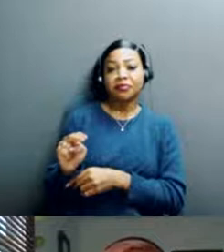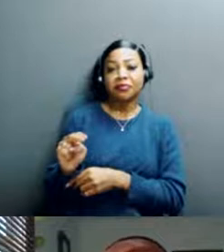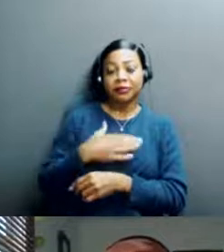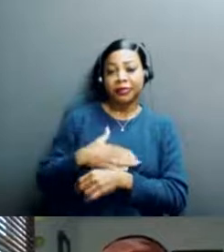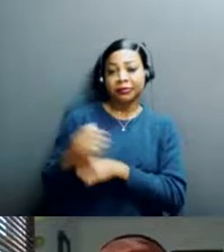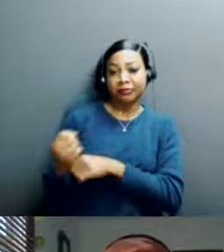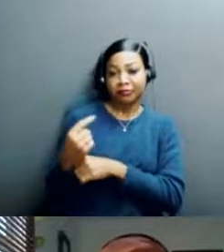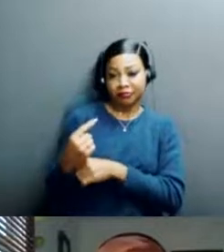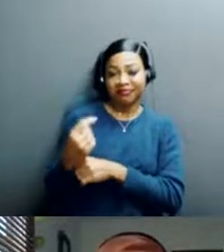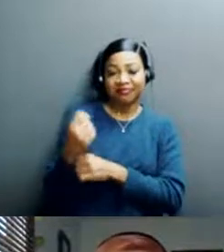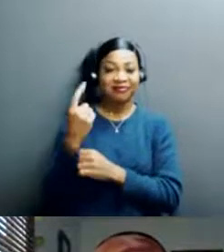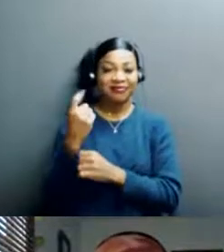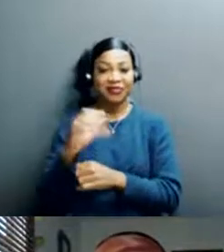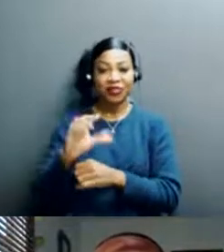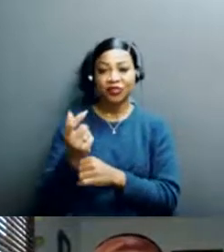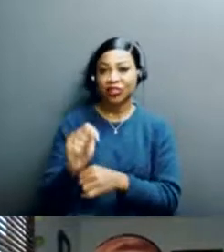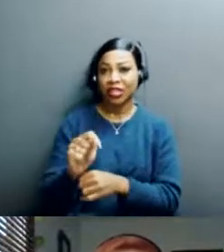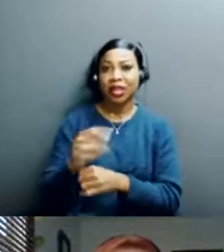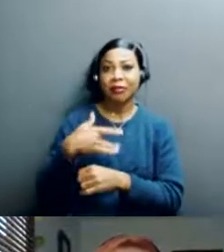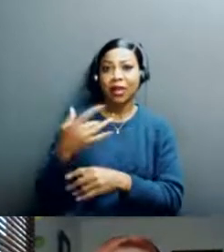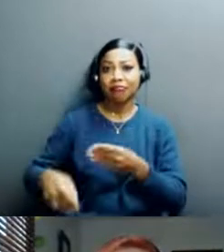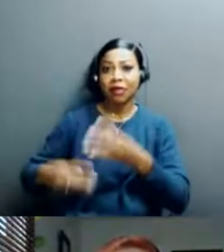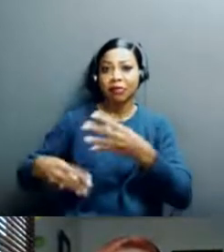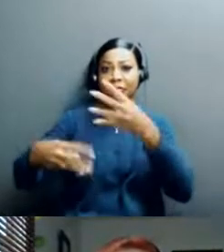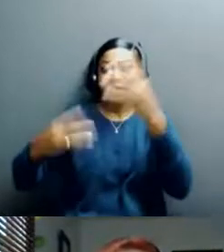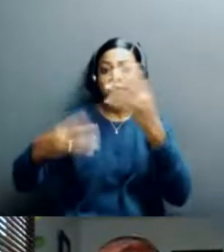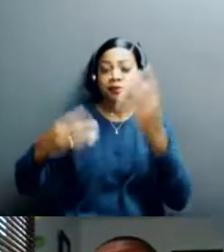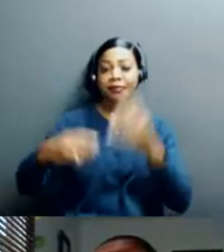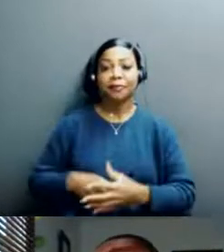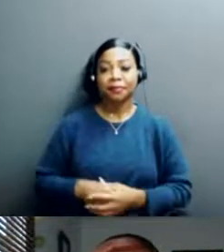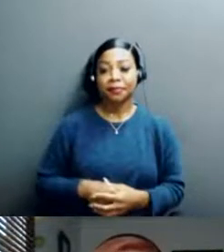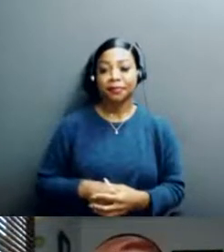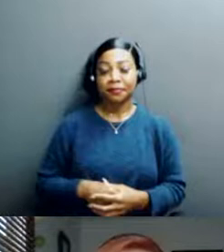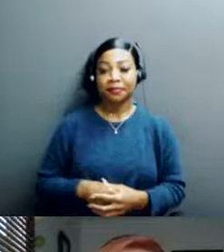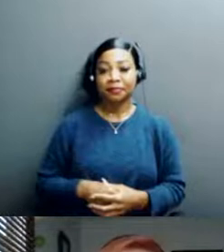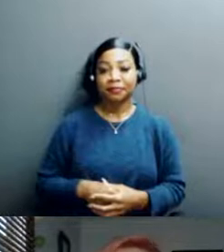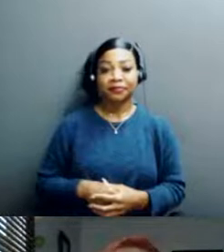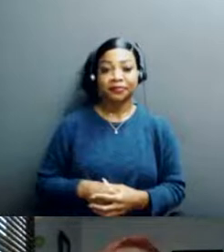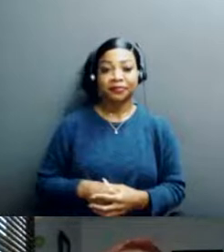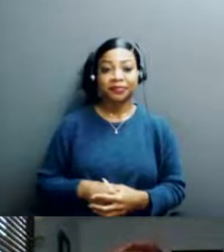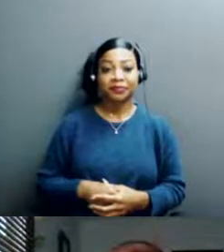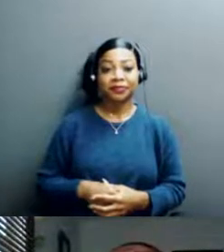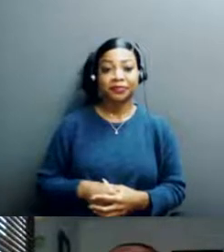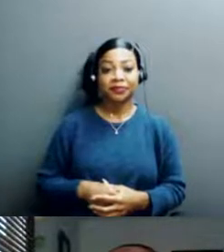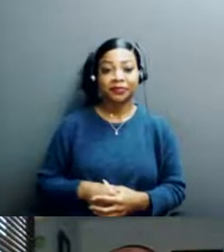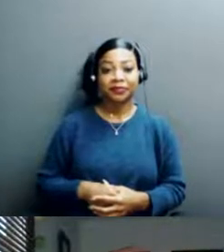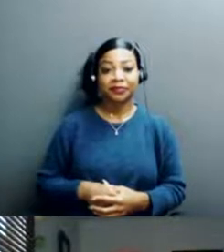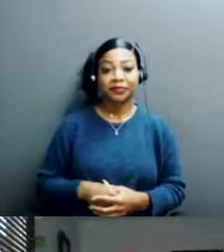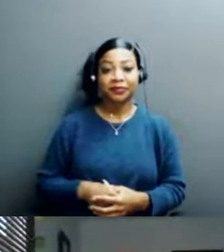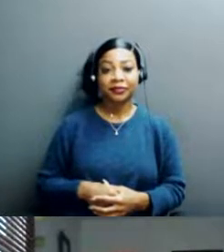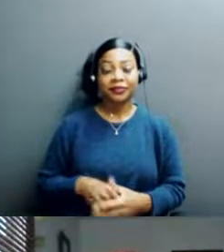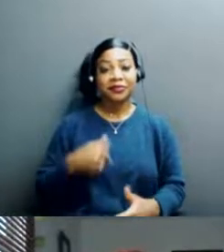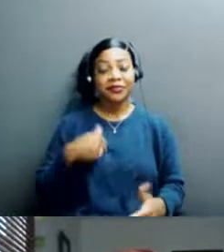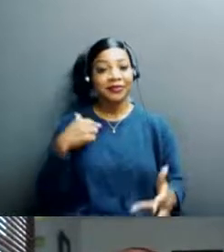because it gets quite busy in the chat box really fast. So I'll get, I'll get us started. I'm really, really thrilled